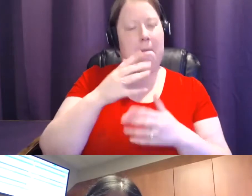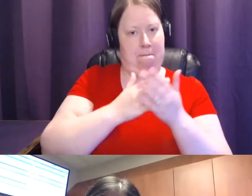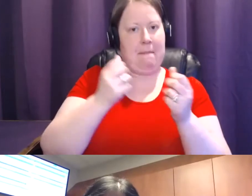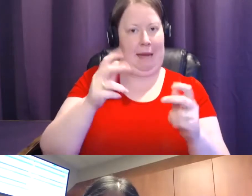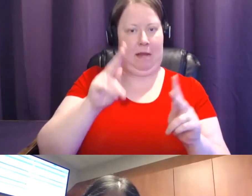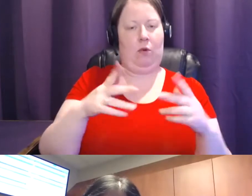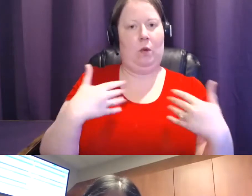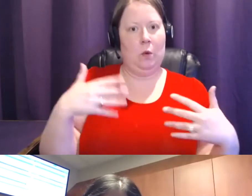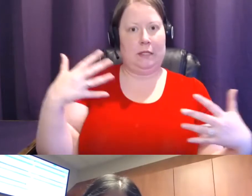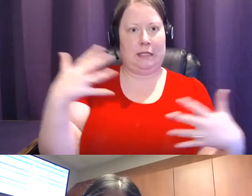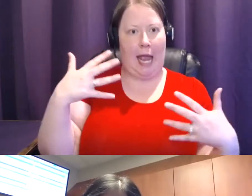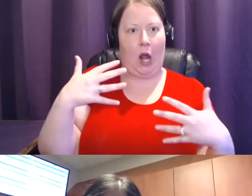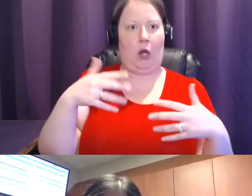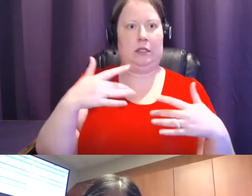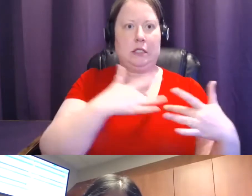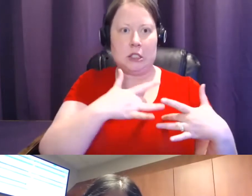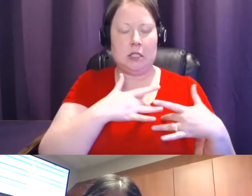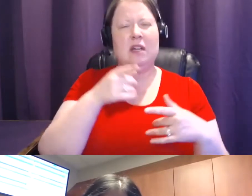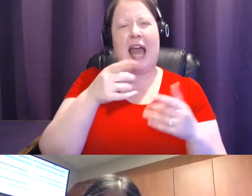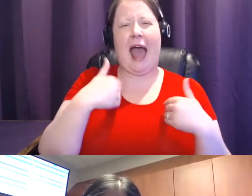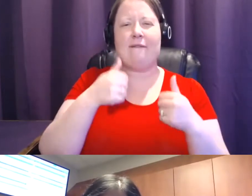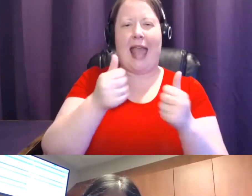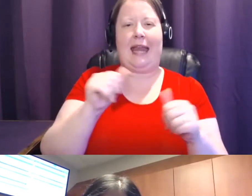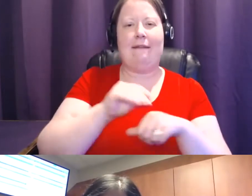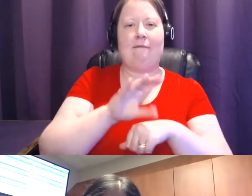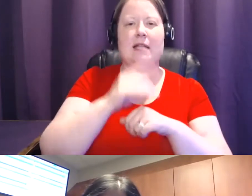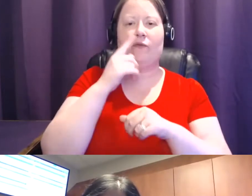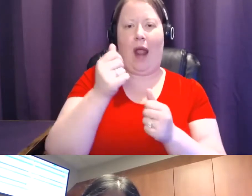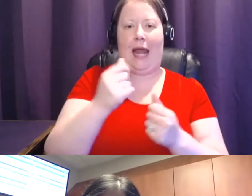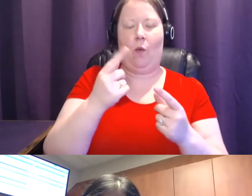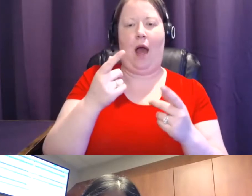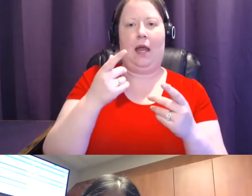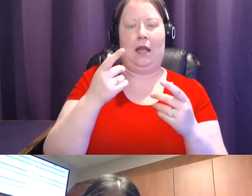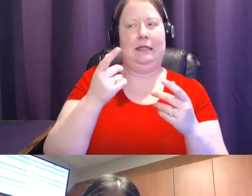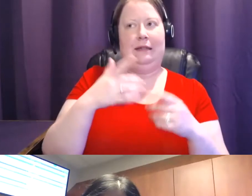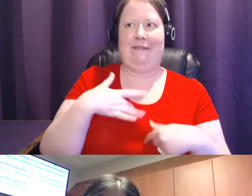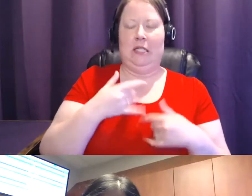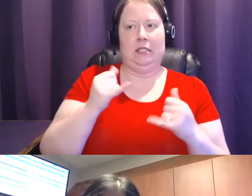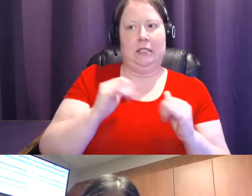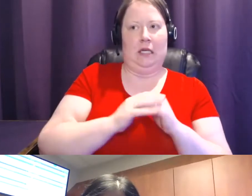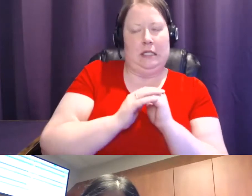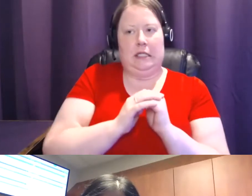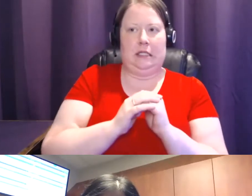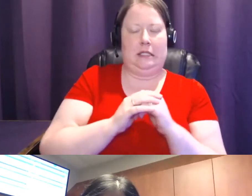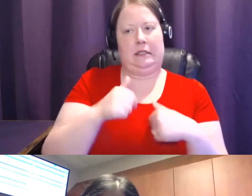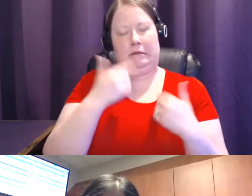words of advice that you want to give for anyone who might be watching right now who is still a little bit hesitant about going to get